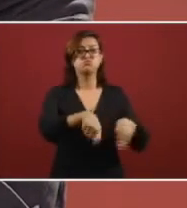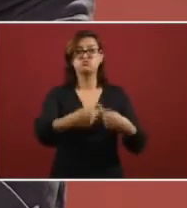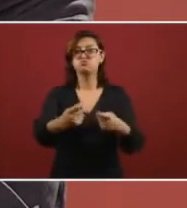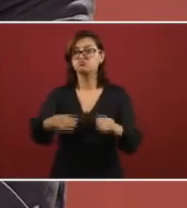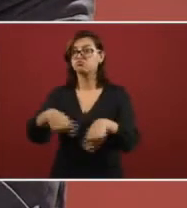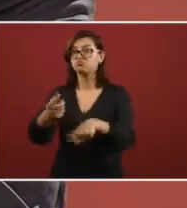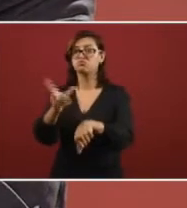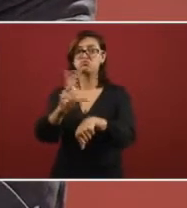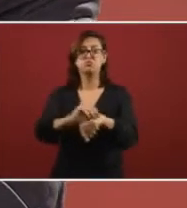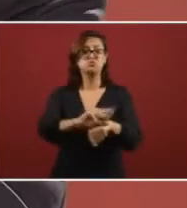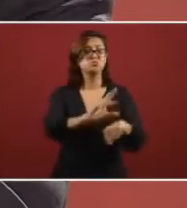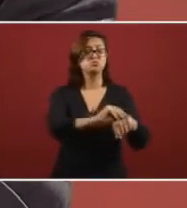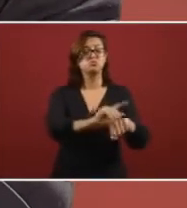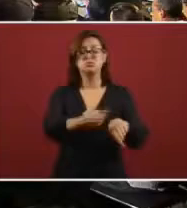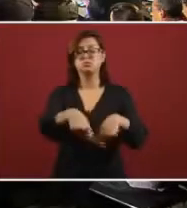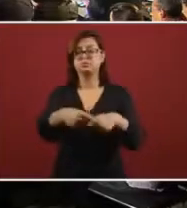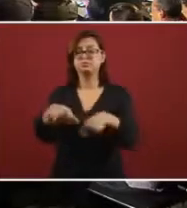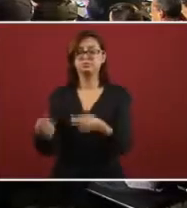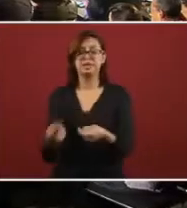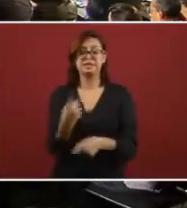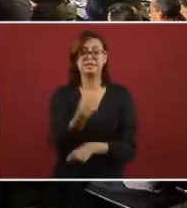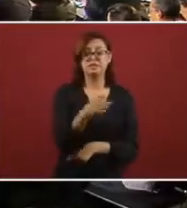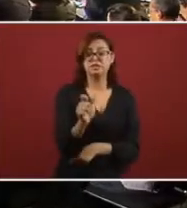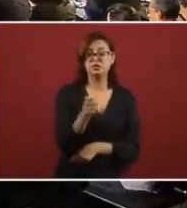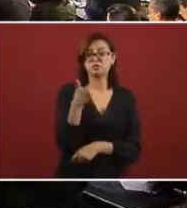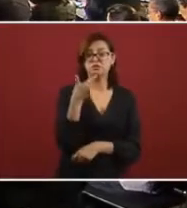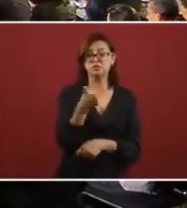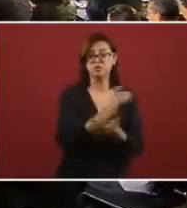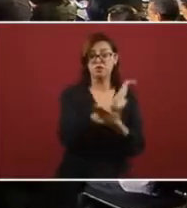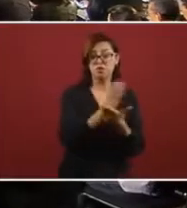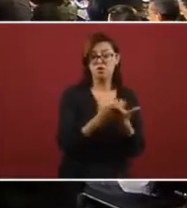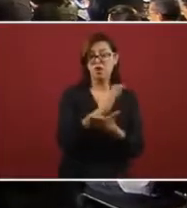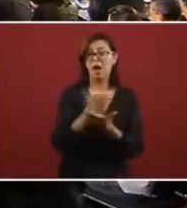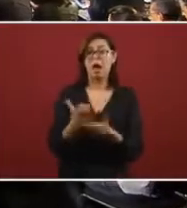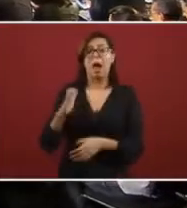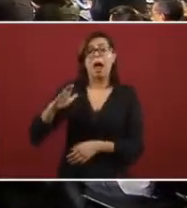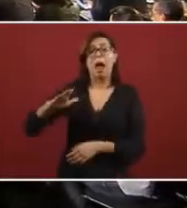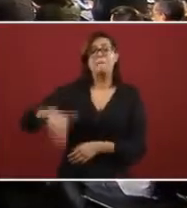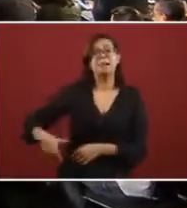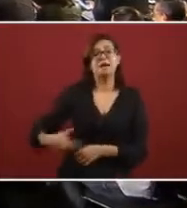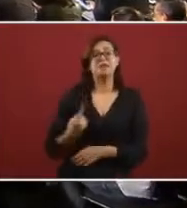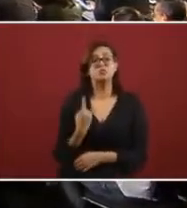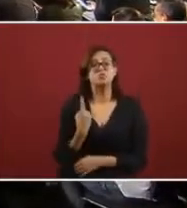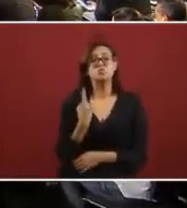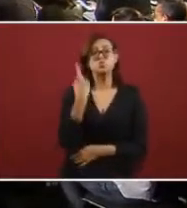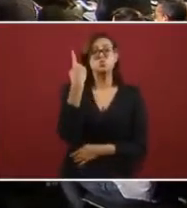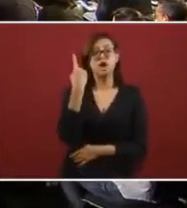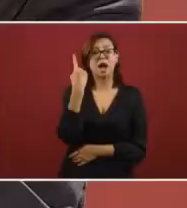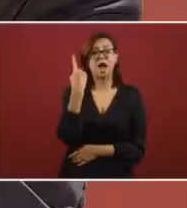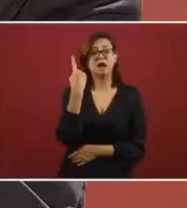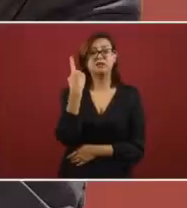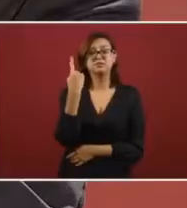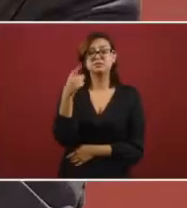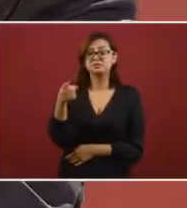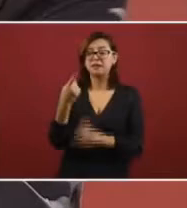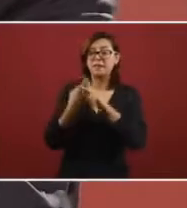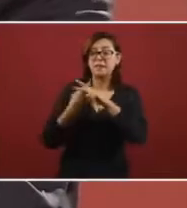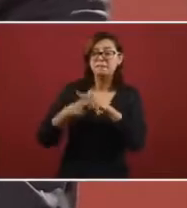company out of a hundred out of two hundred and seven contracts is producing